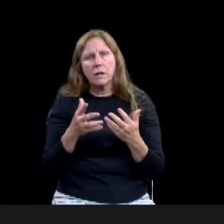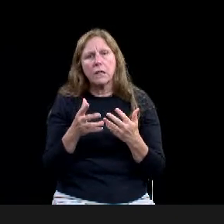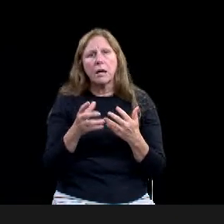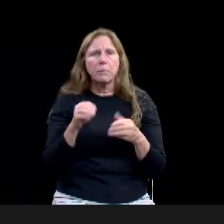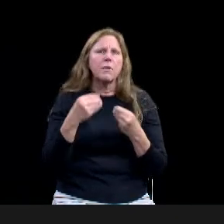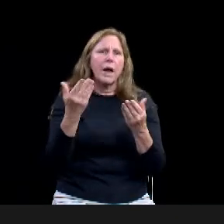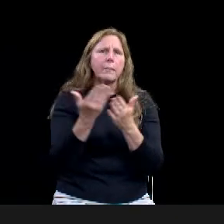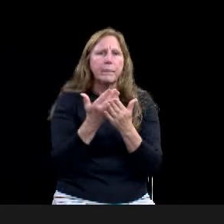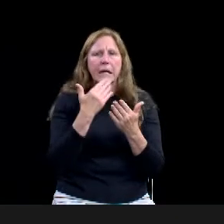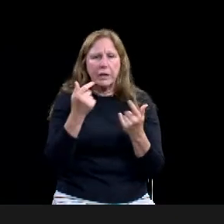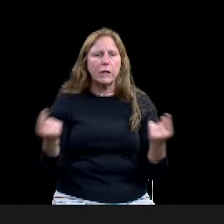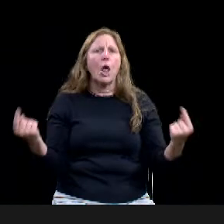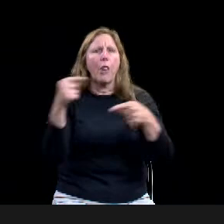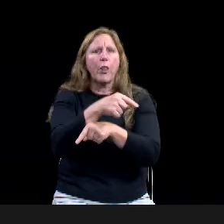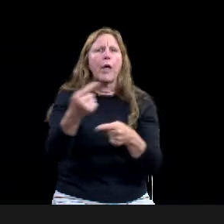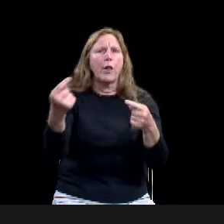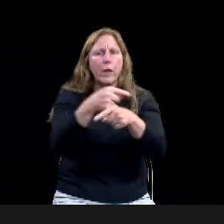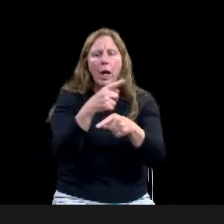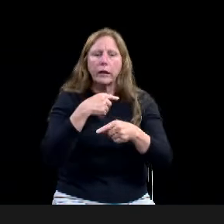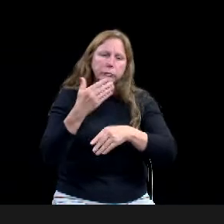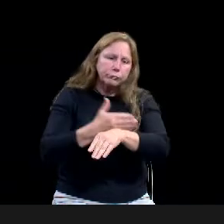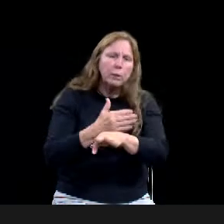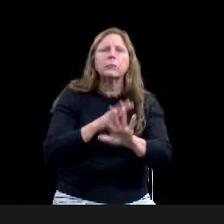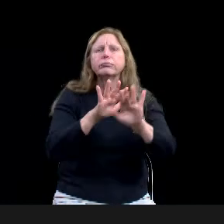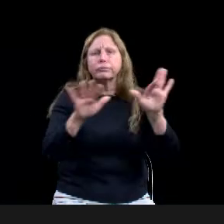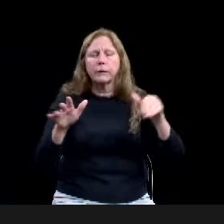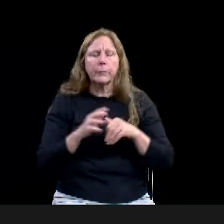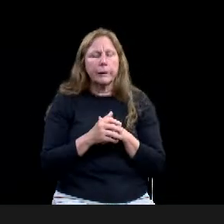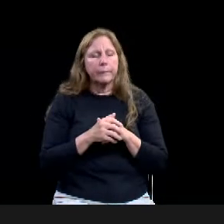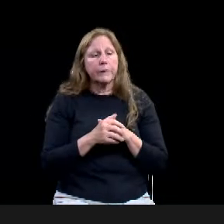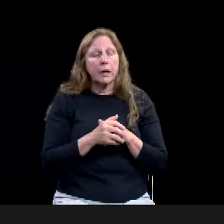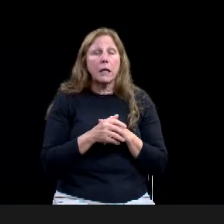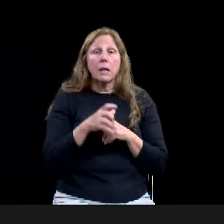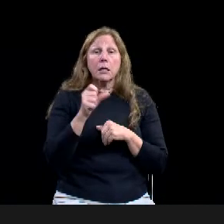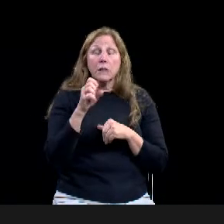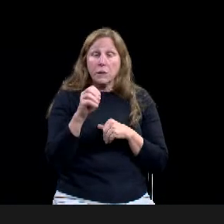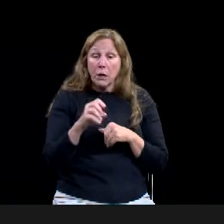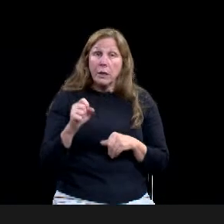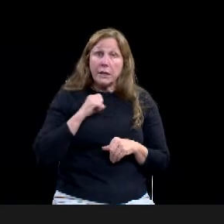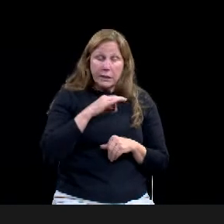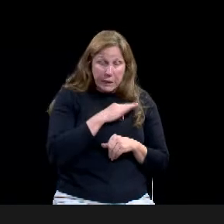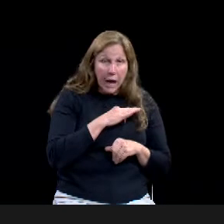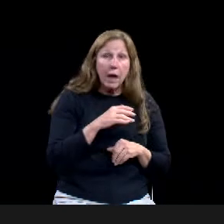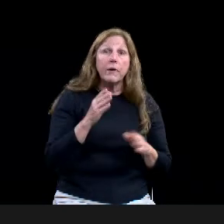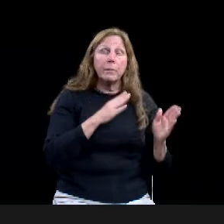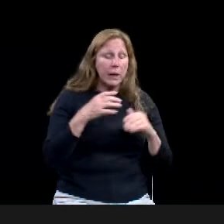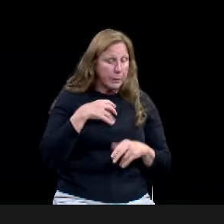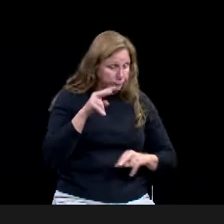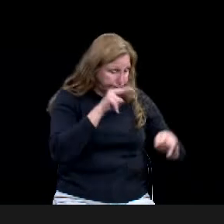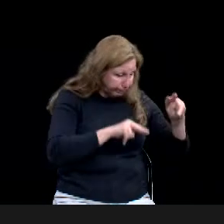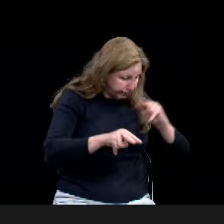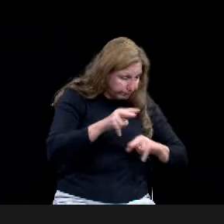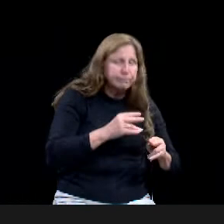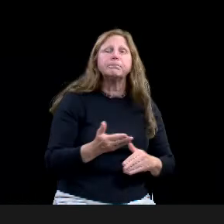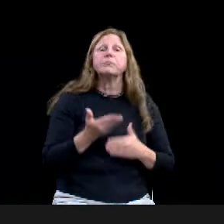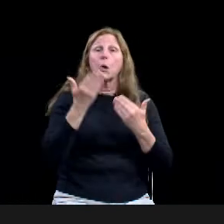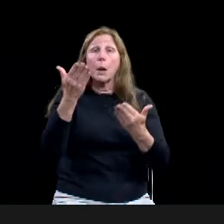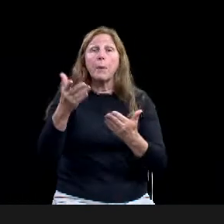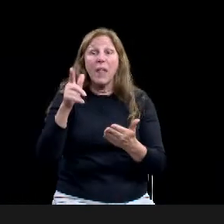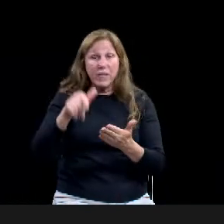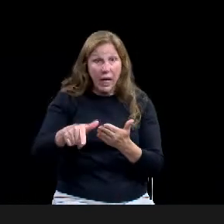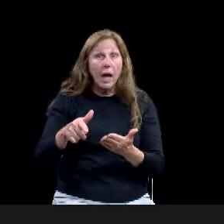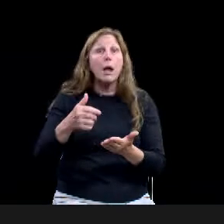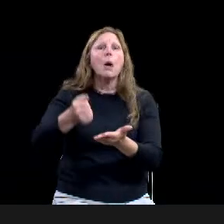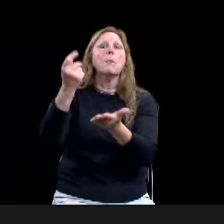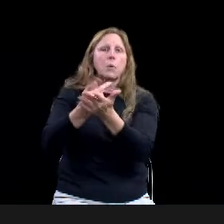uh, recommended approval of this. Um, there are, um, considerable utilities in there and we'll need to retain easements. Uh, and